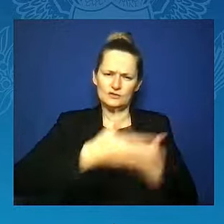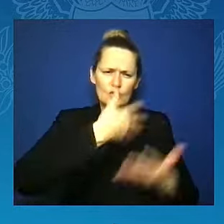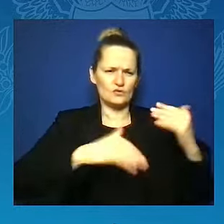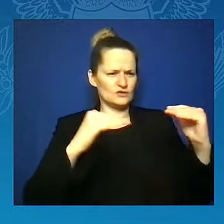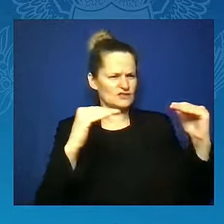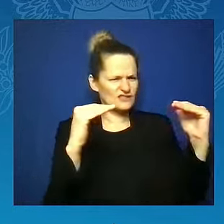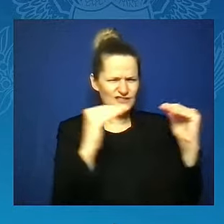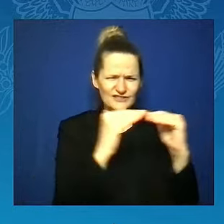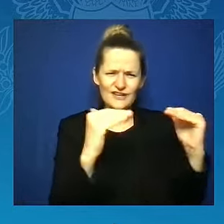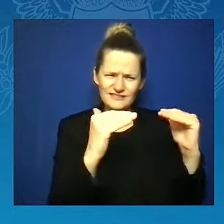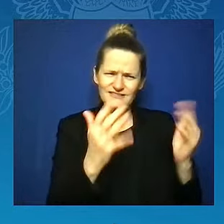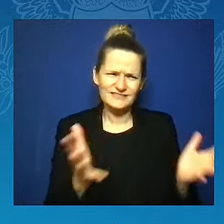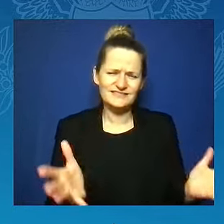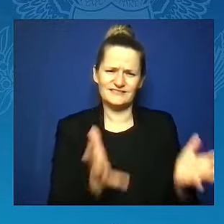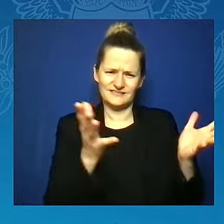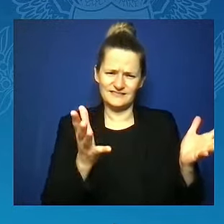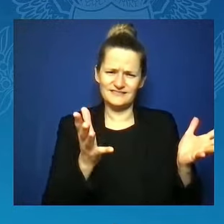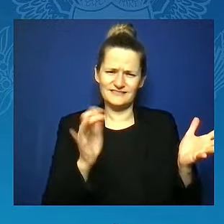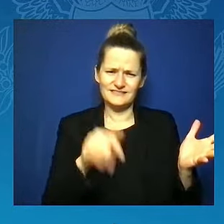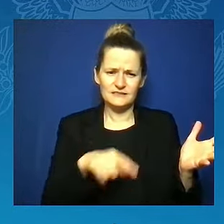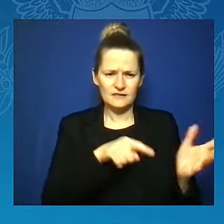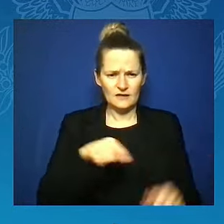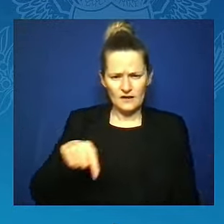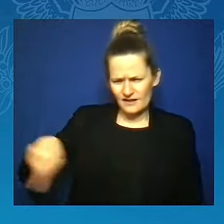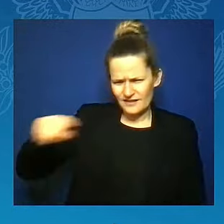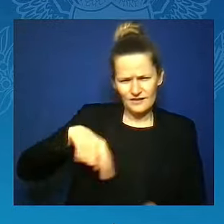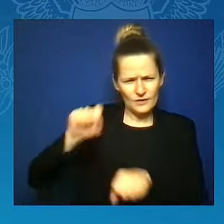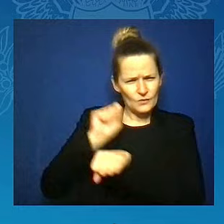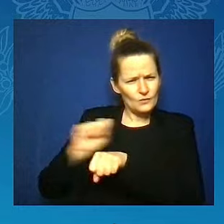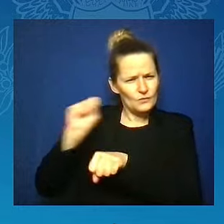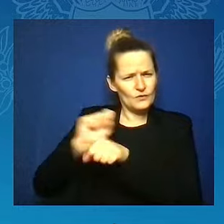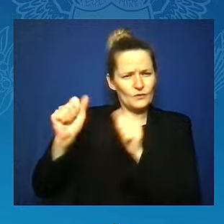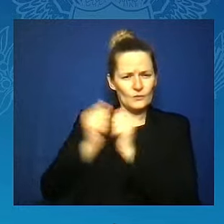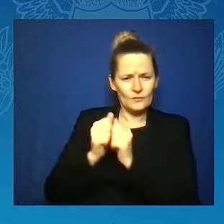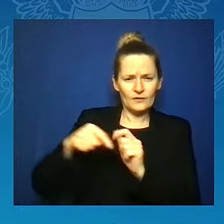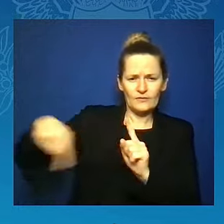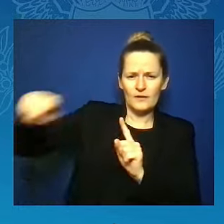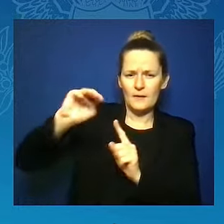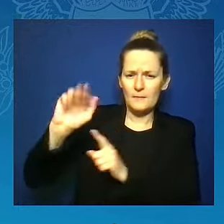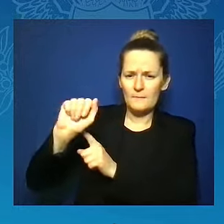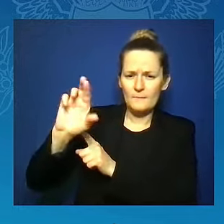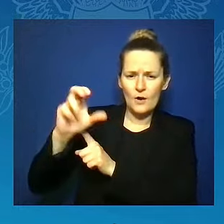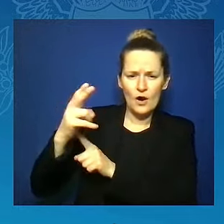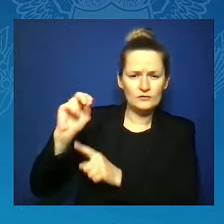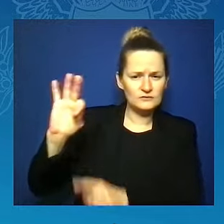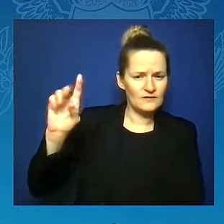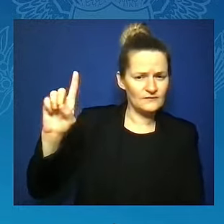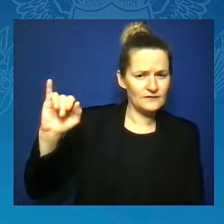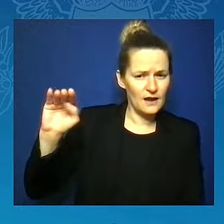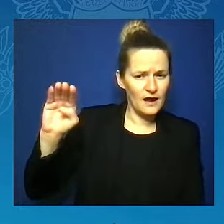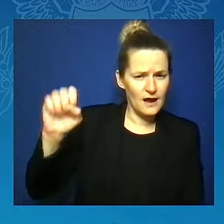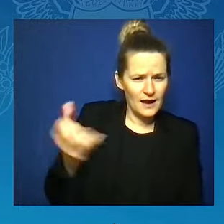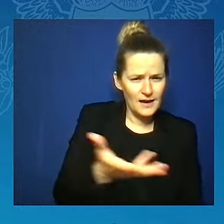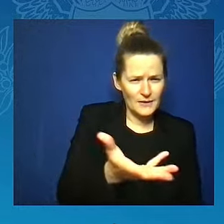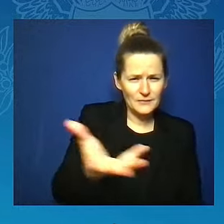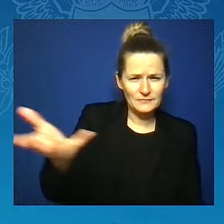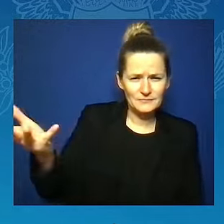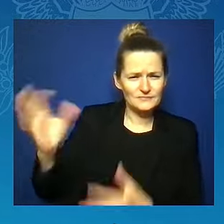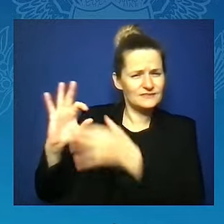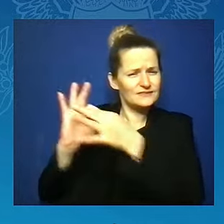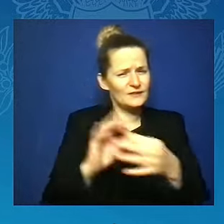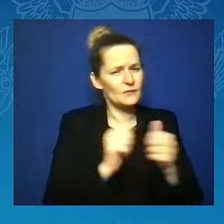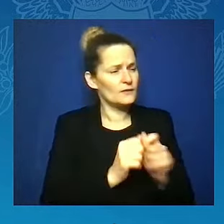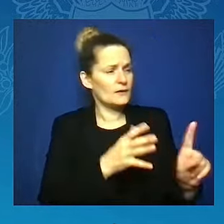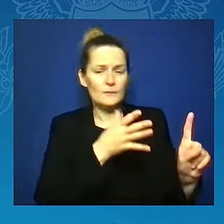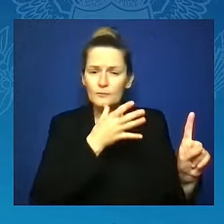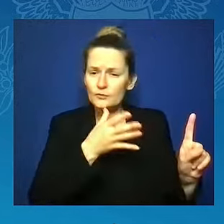to lift up the urgent issue of maternal health. And from the 1980s, you